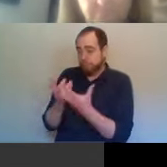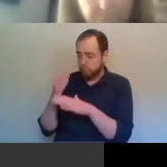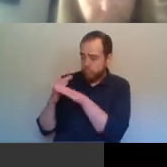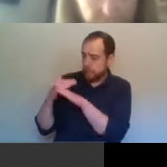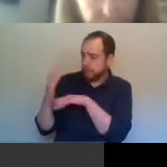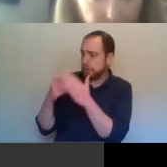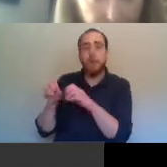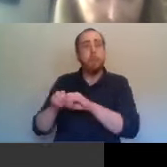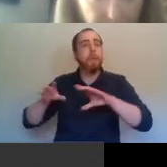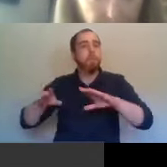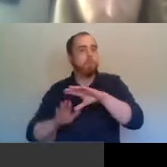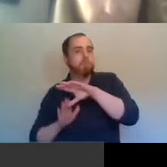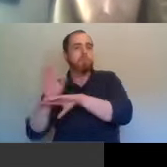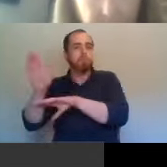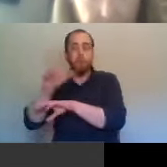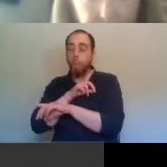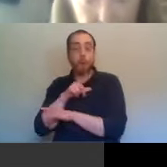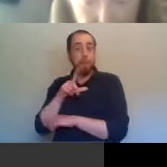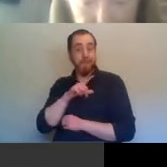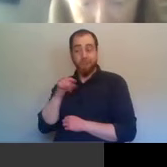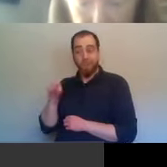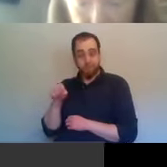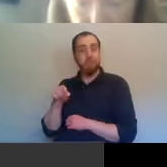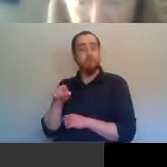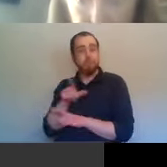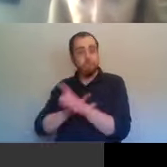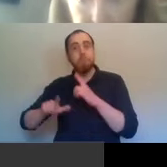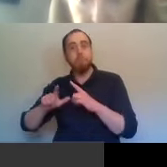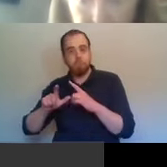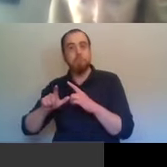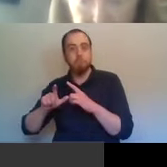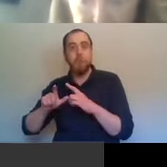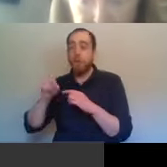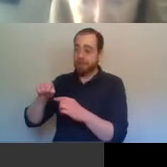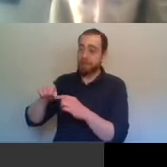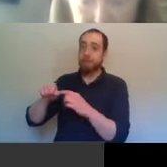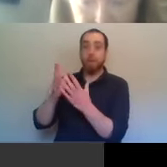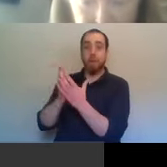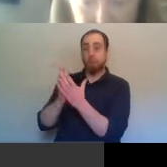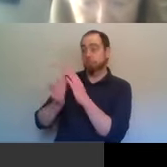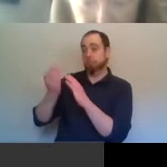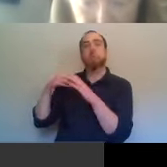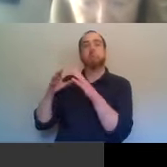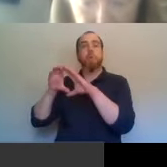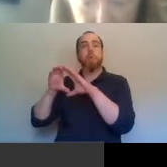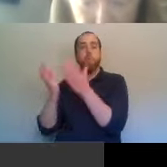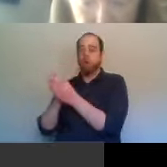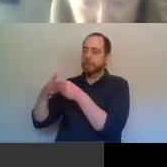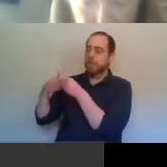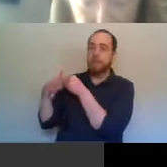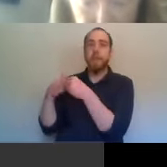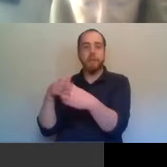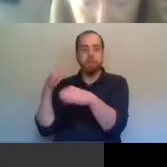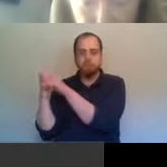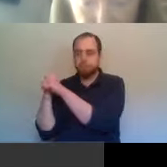industrial cities. You could actually argue, when it comes from size, it's the world's leading industrial city in terms of the output in a small area, all of